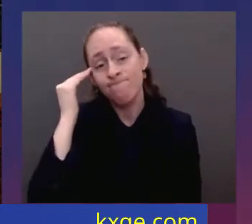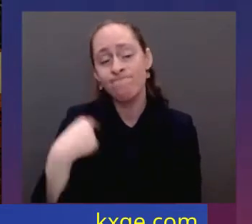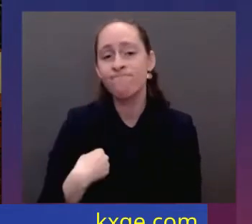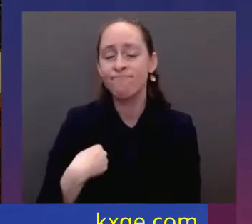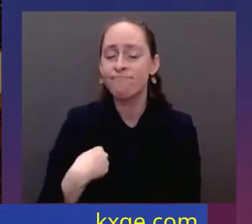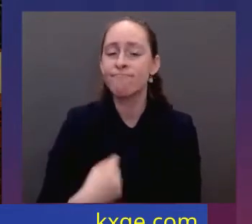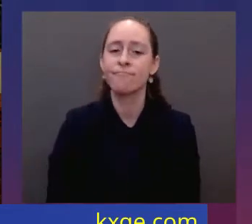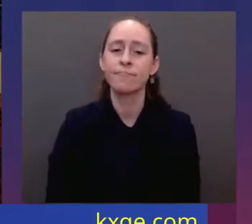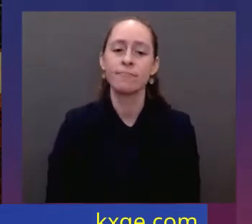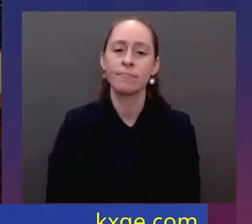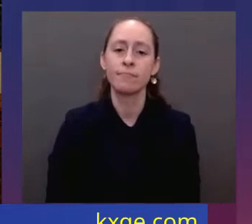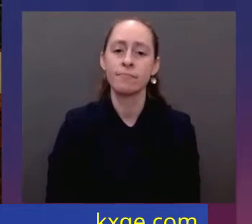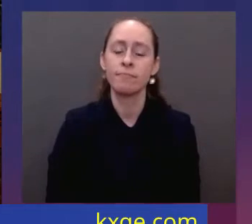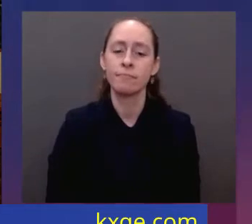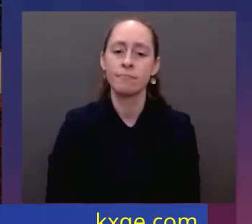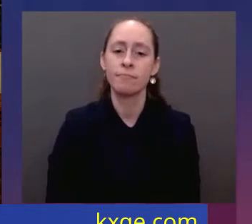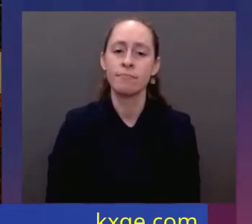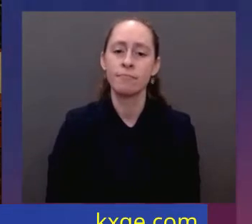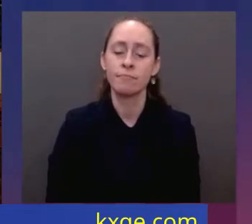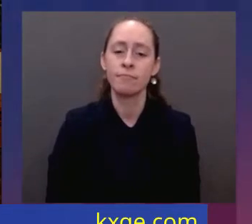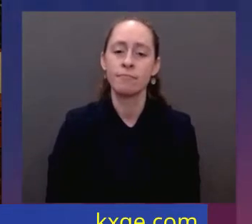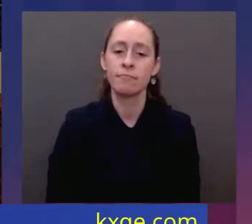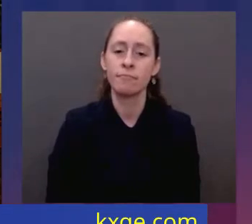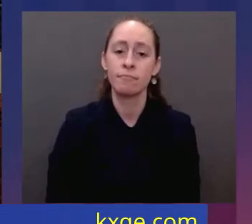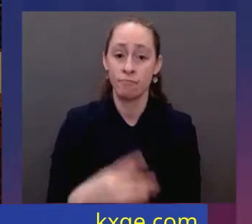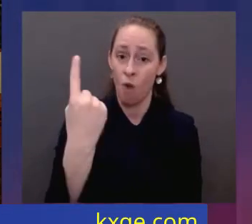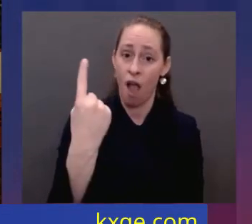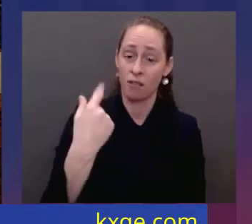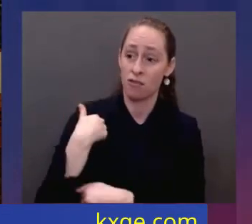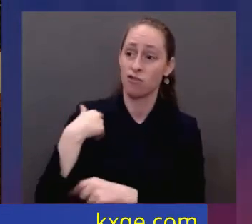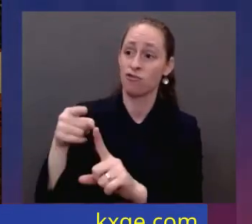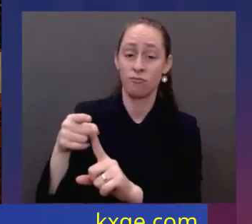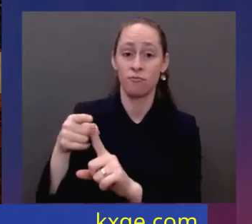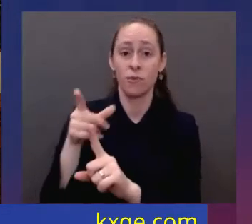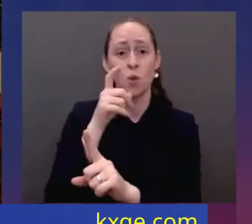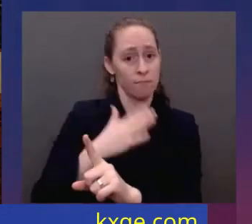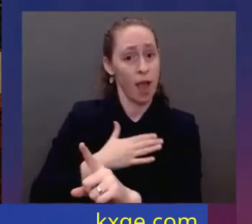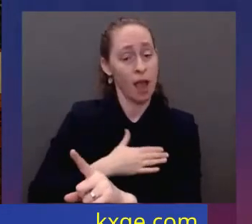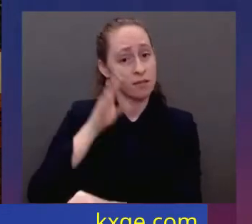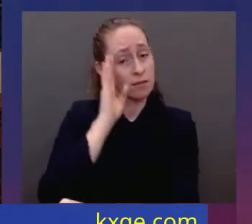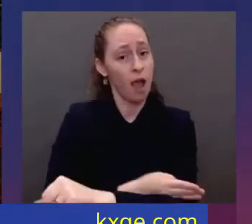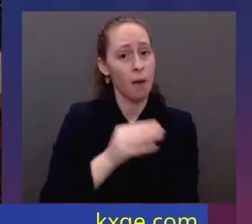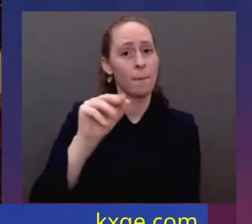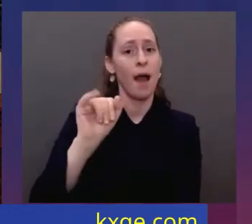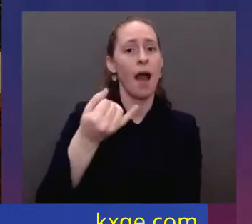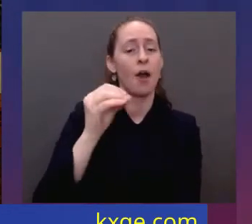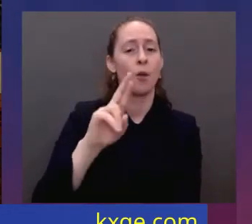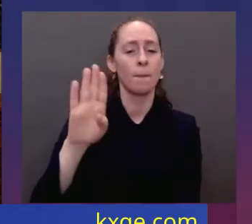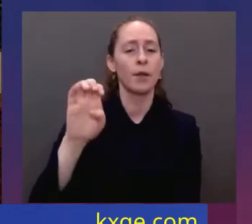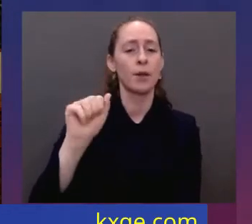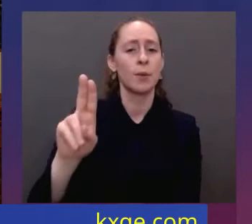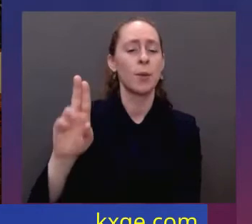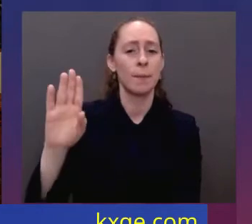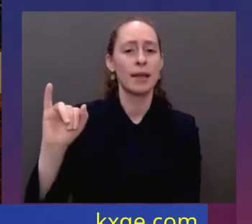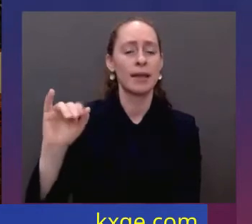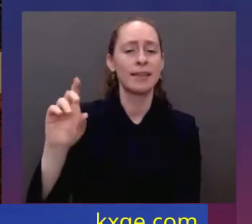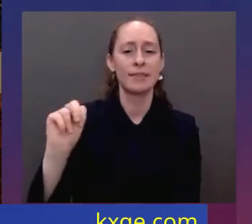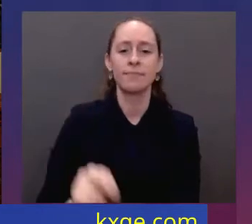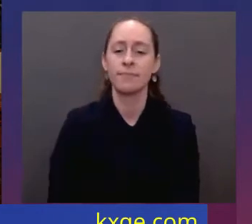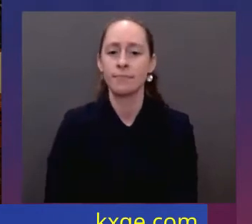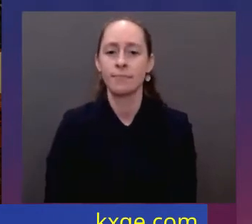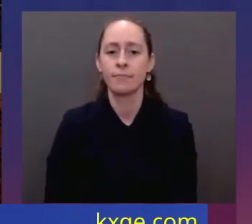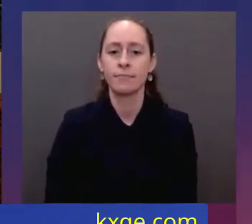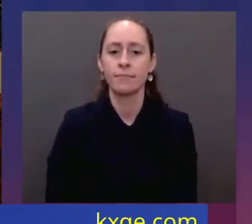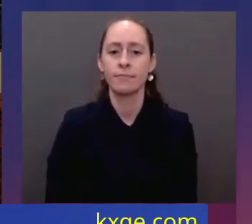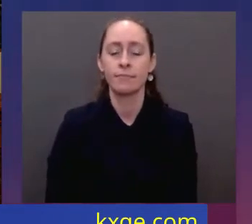One of those soldiers was my son, Major Beau Biden. I don't know for sure if the burn pit that he lived near, that his hooch was near in Iraq